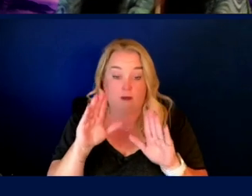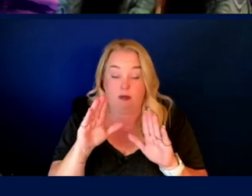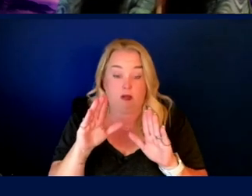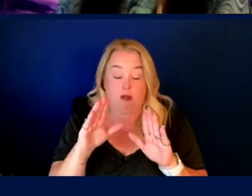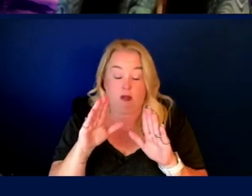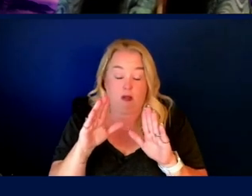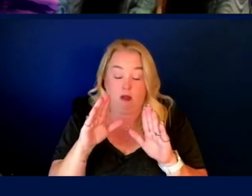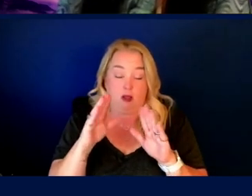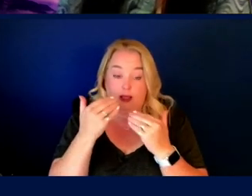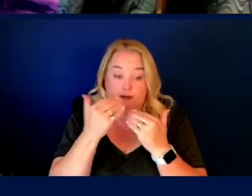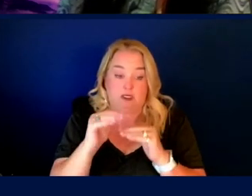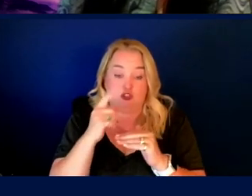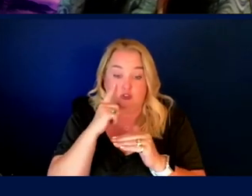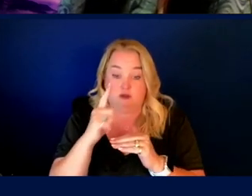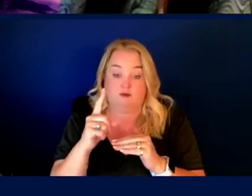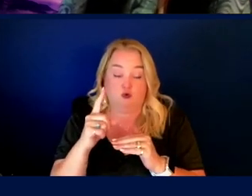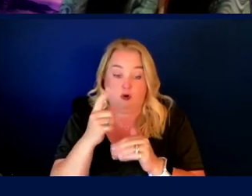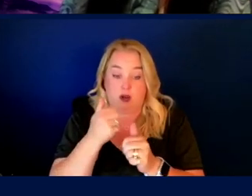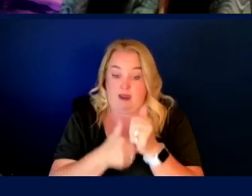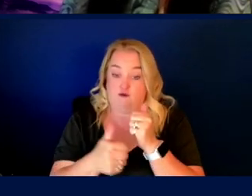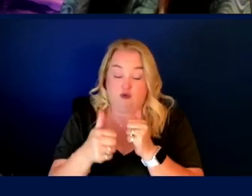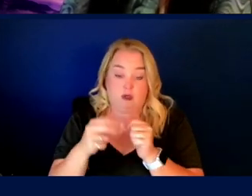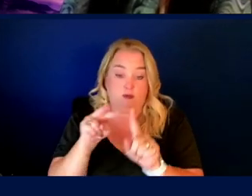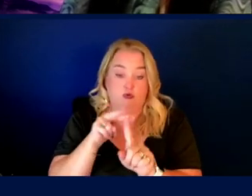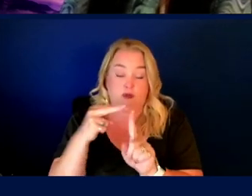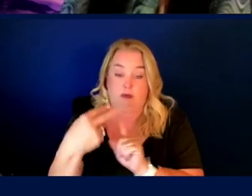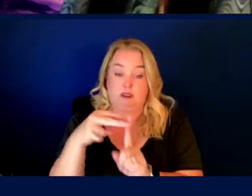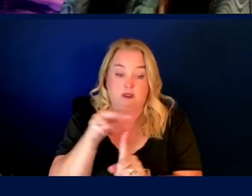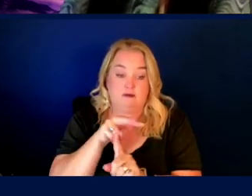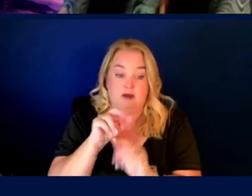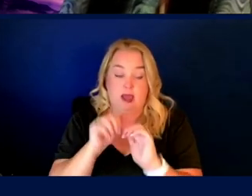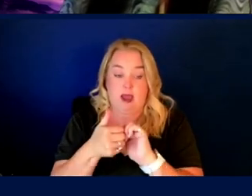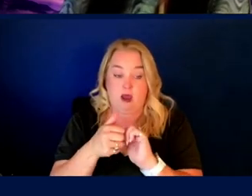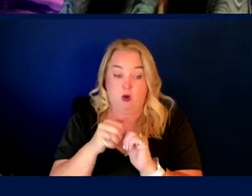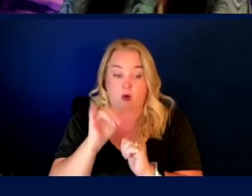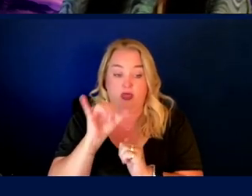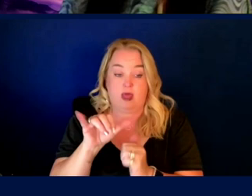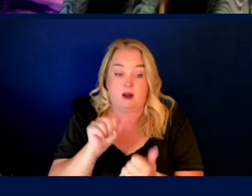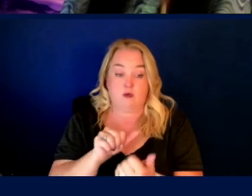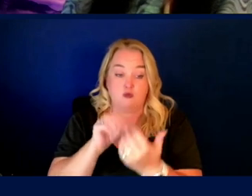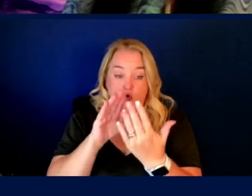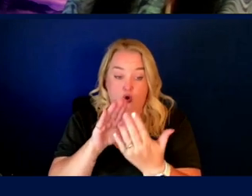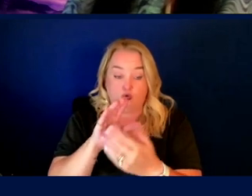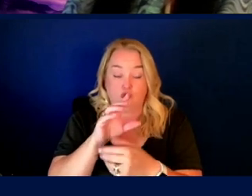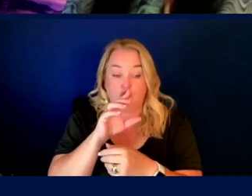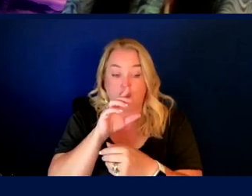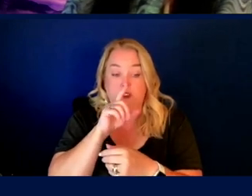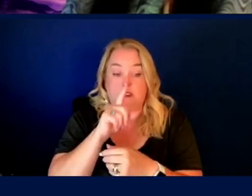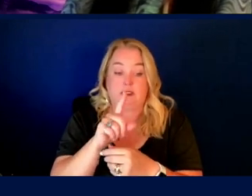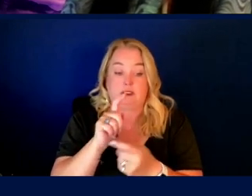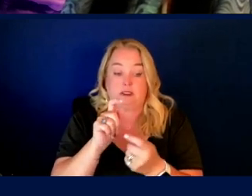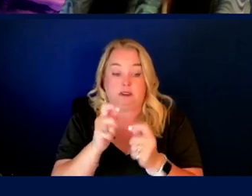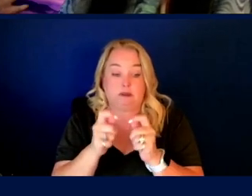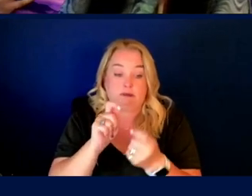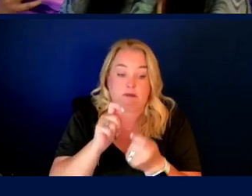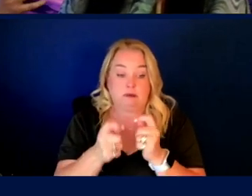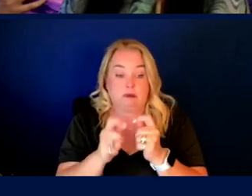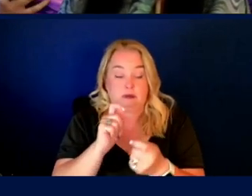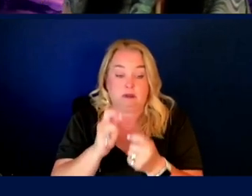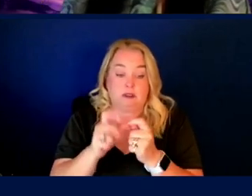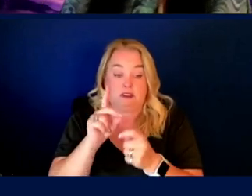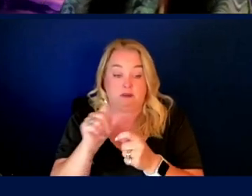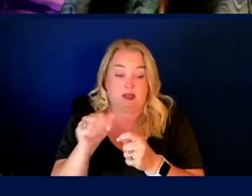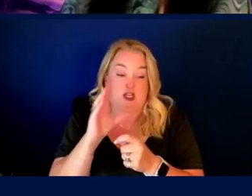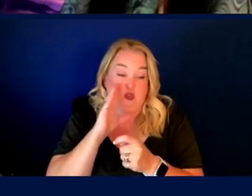uh, on every front, uh, and how might the approach to a mission adapt as disability changes, as disability develops among the crew and